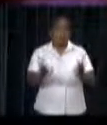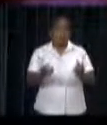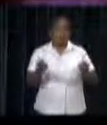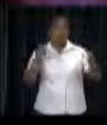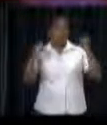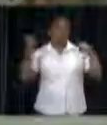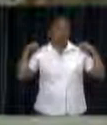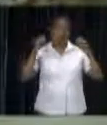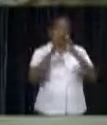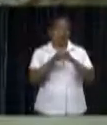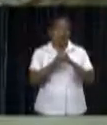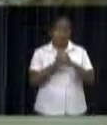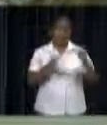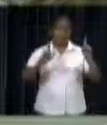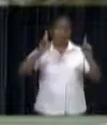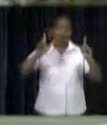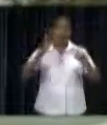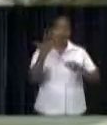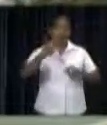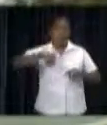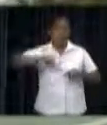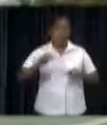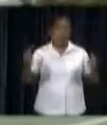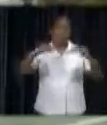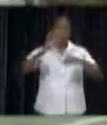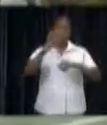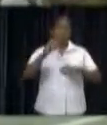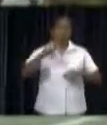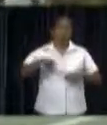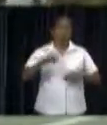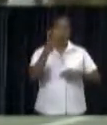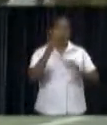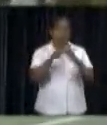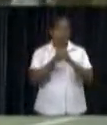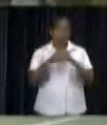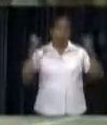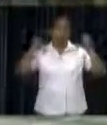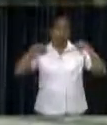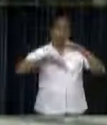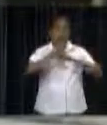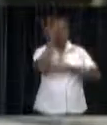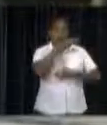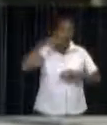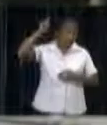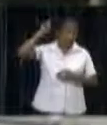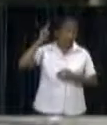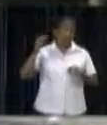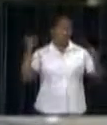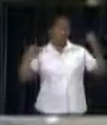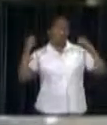future. The history of Kerstin is closely intertwined with the missionary. In 1765,